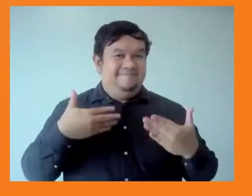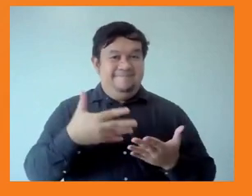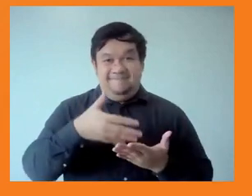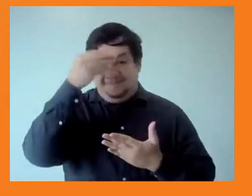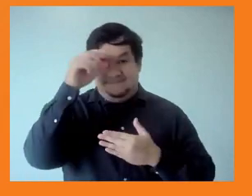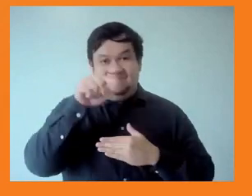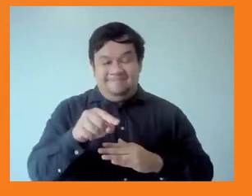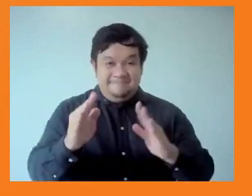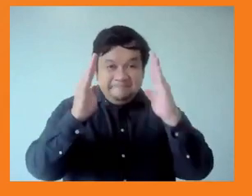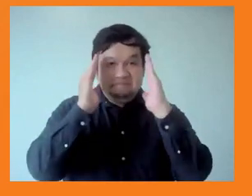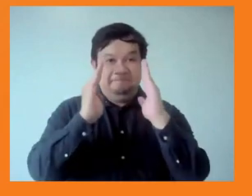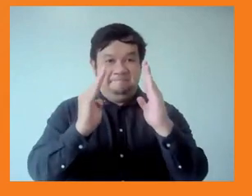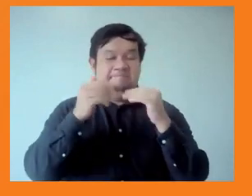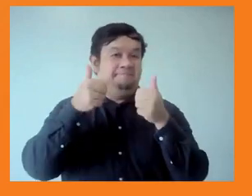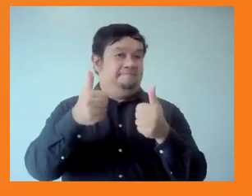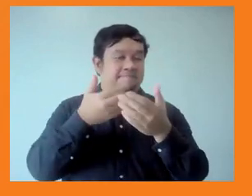and have a good day.